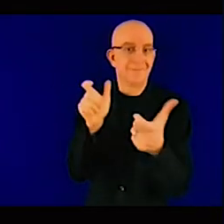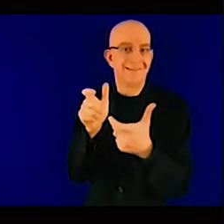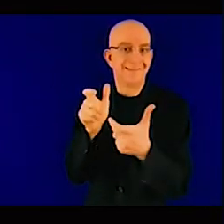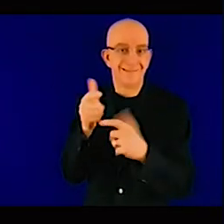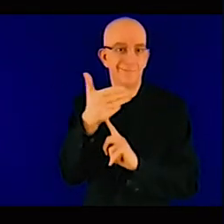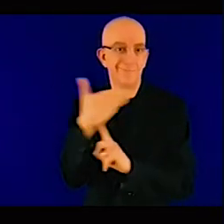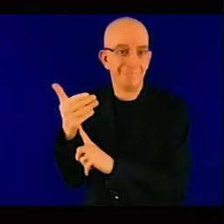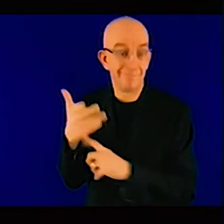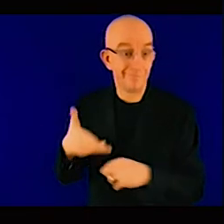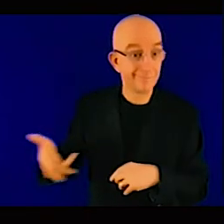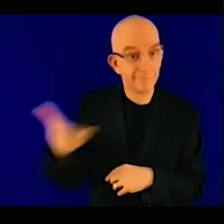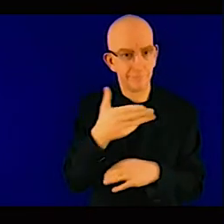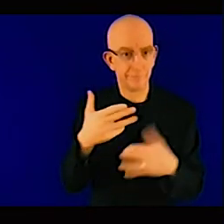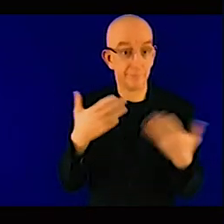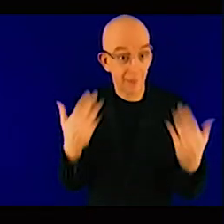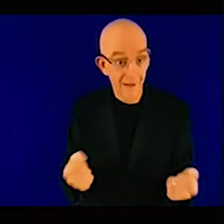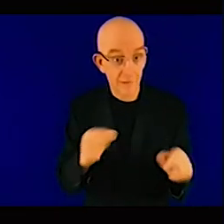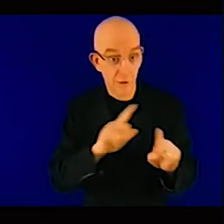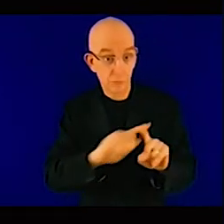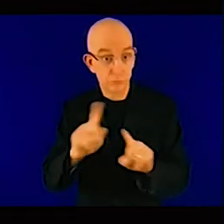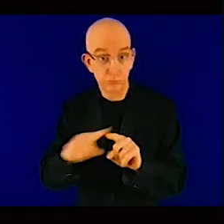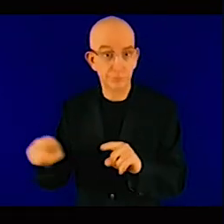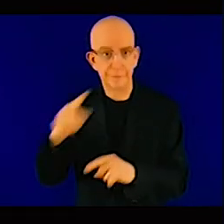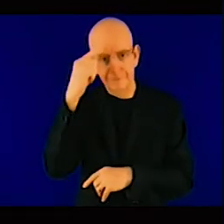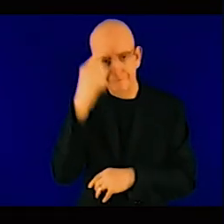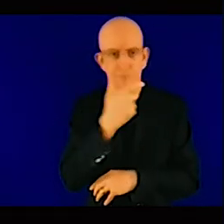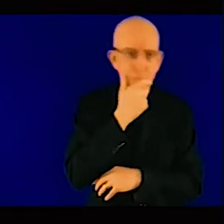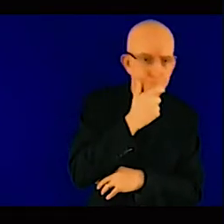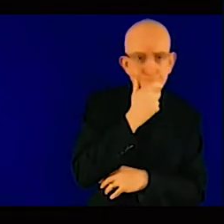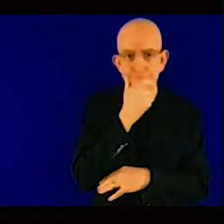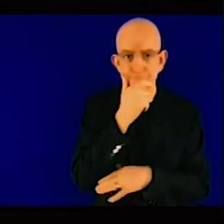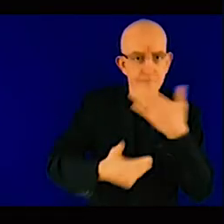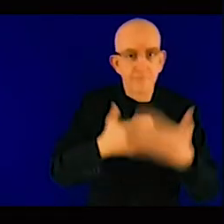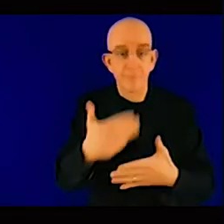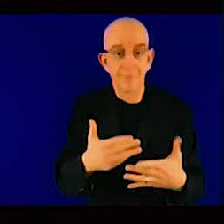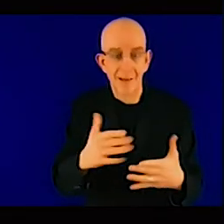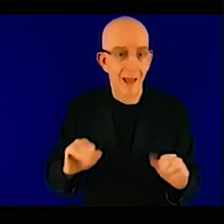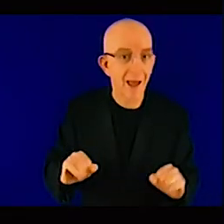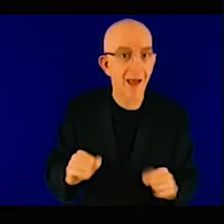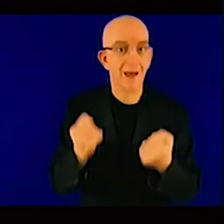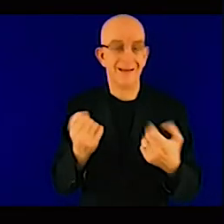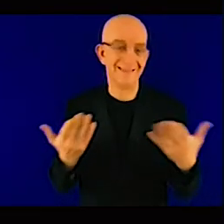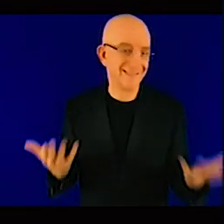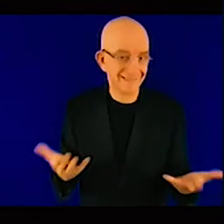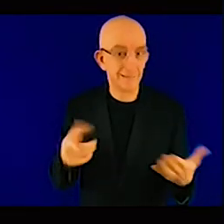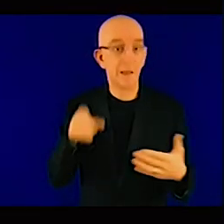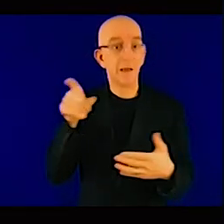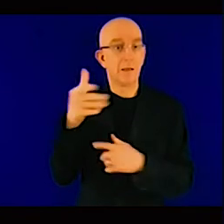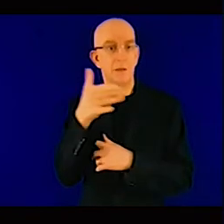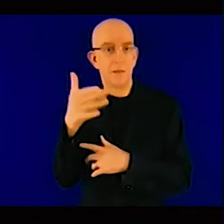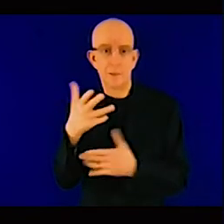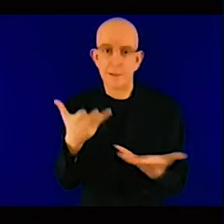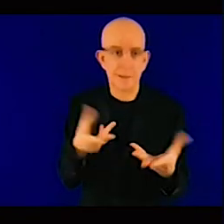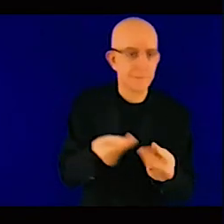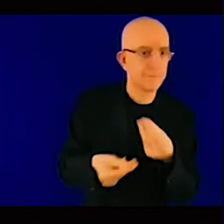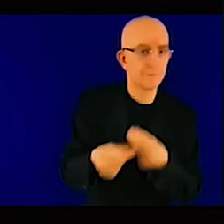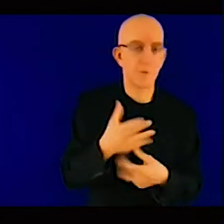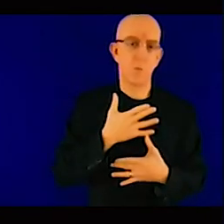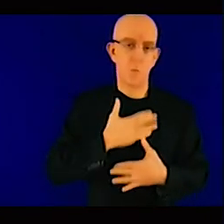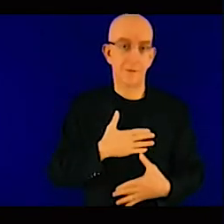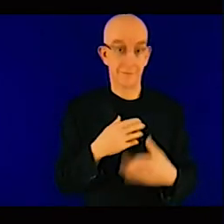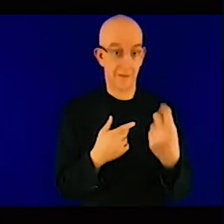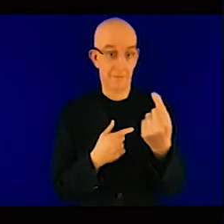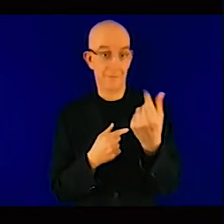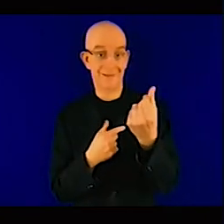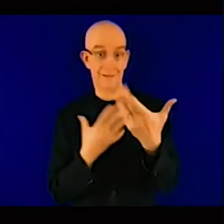attractive and if I look at the number of projects and I spend my daily life looking at various projects across